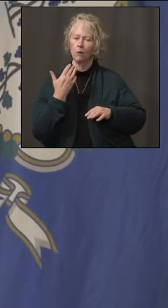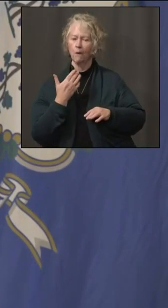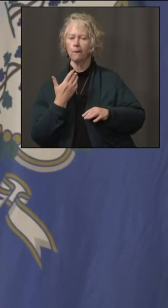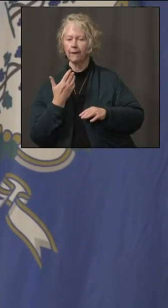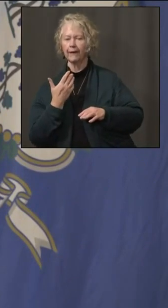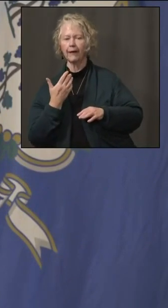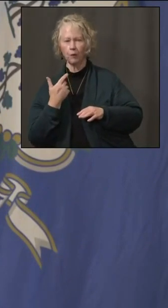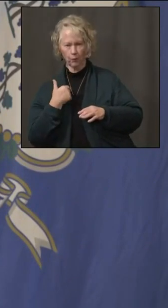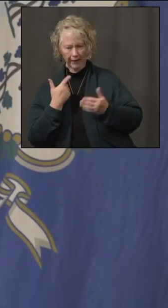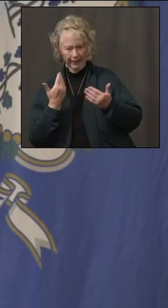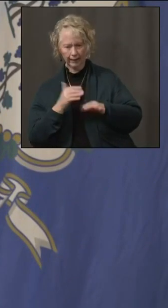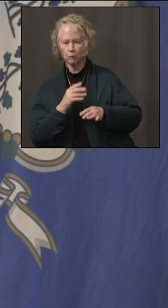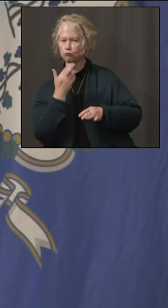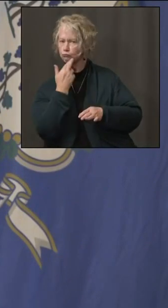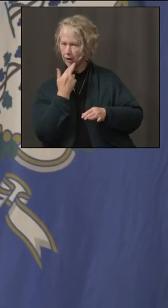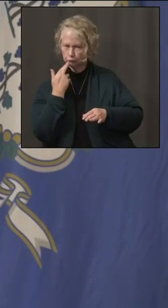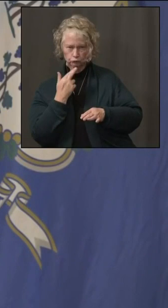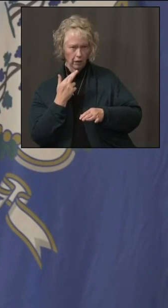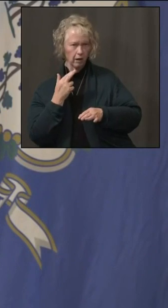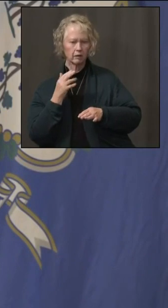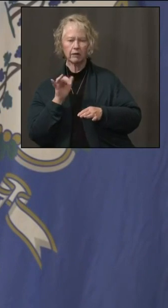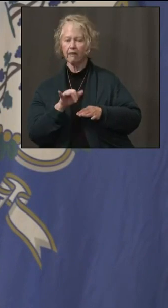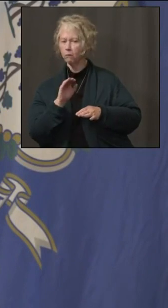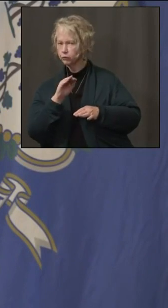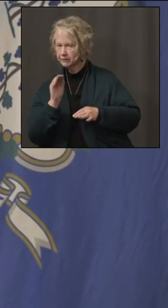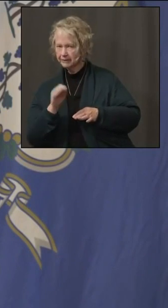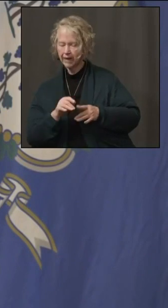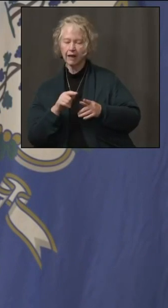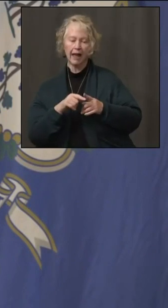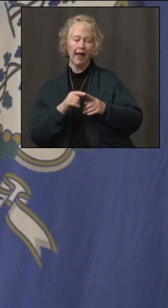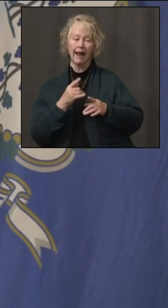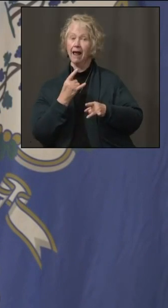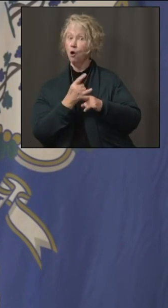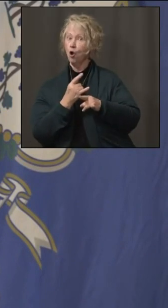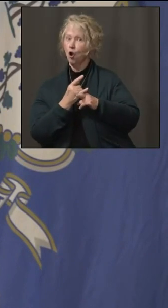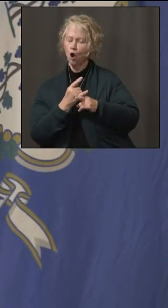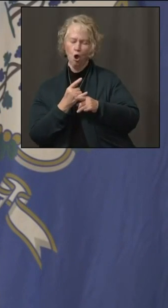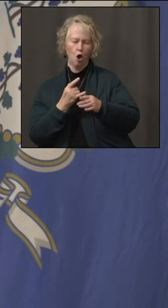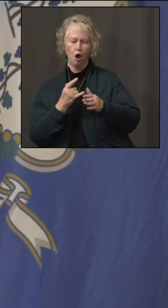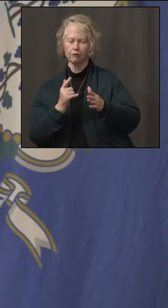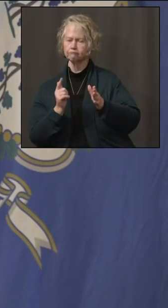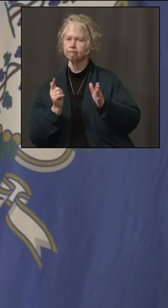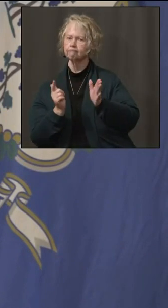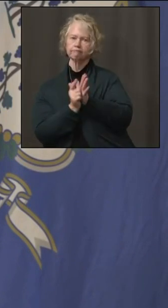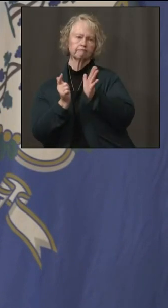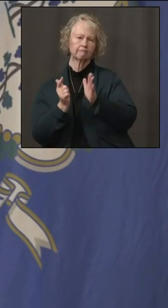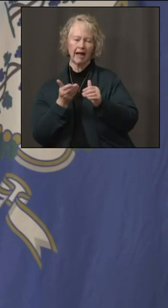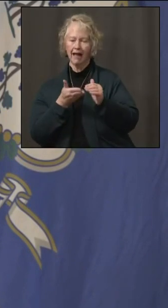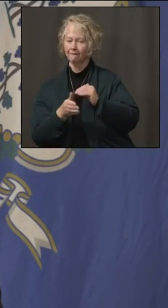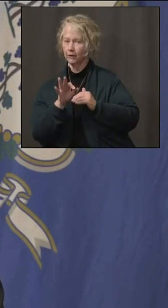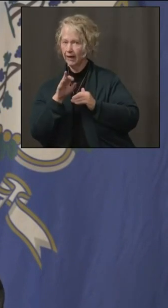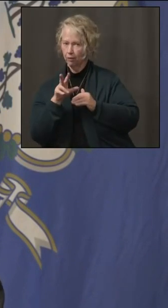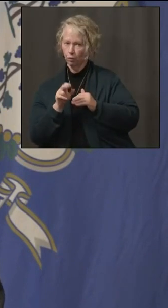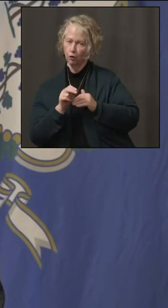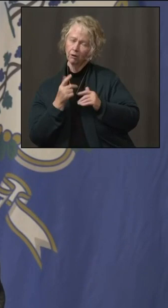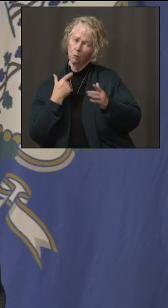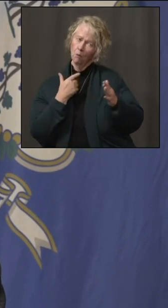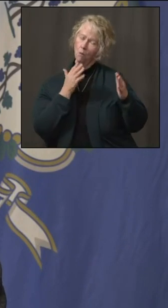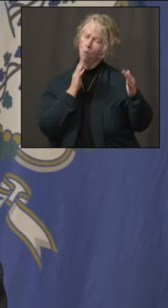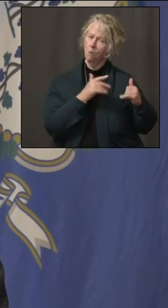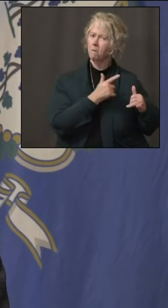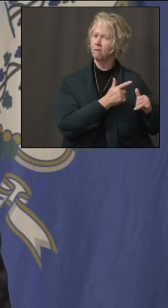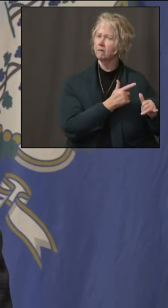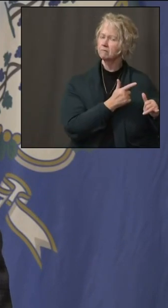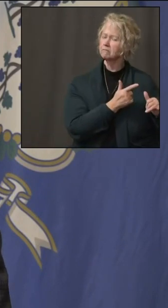is limiting restaurants and certainly alcohol after a certain hour, 930. We'd like to see them follow similar